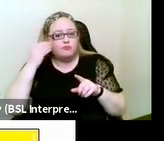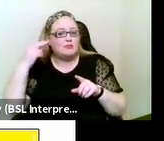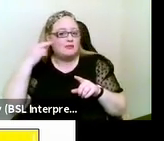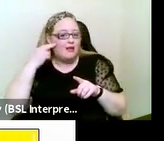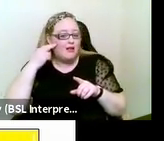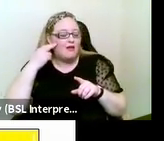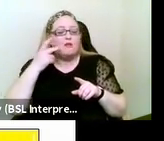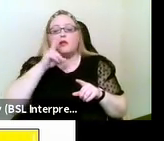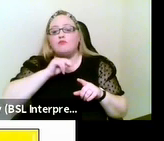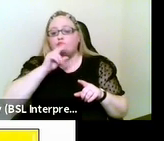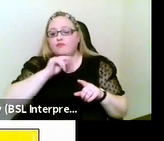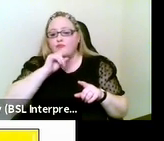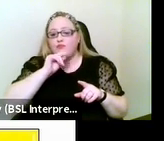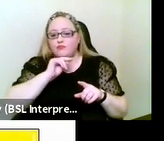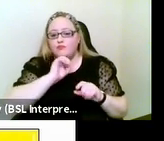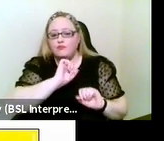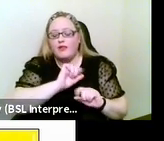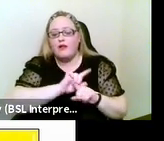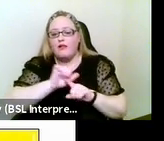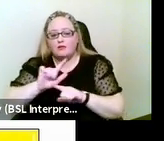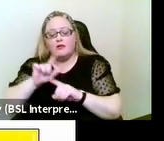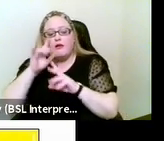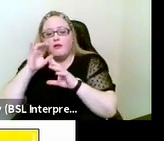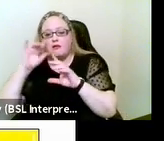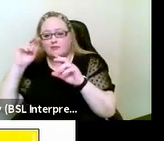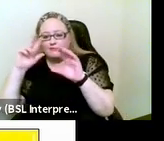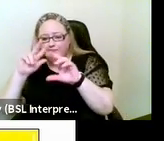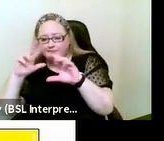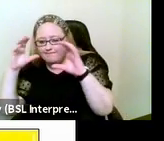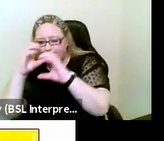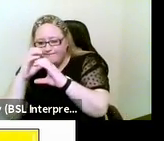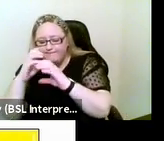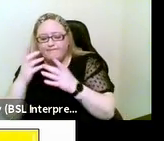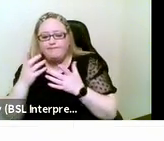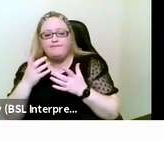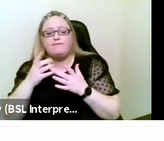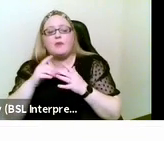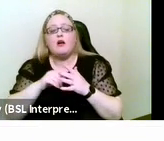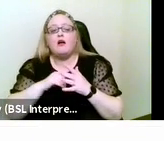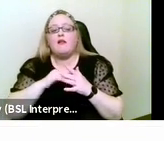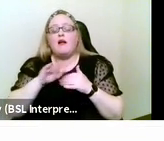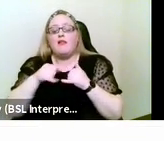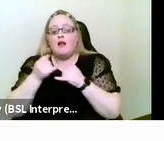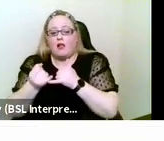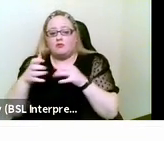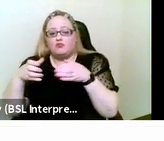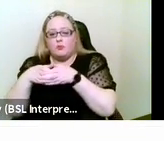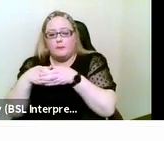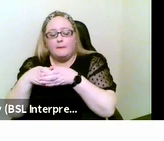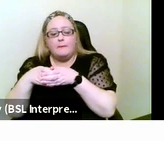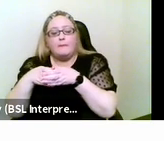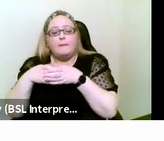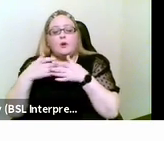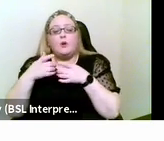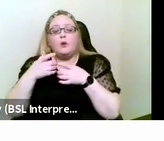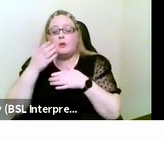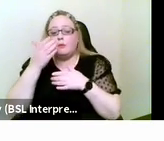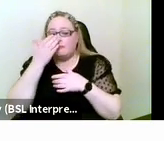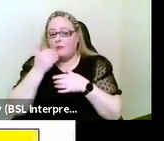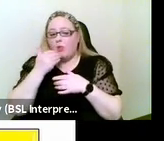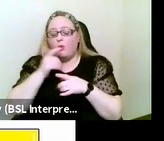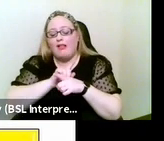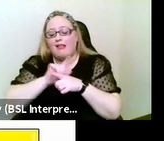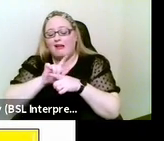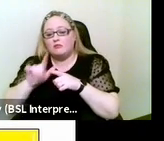And that last group of people, people who acquire visual and hearing impairment in later life.